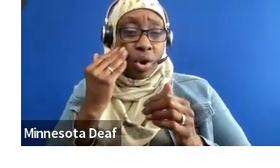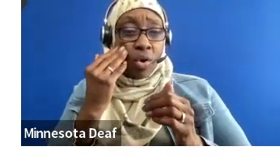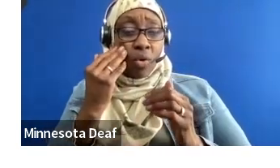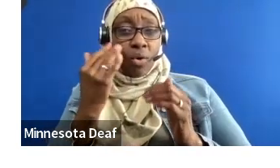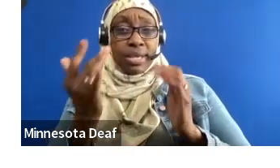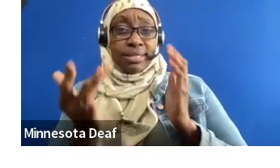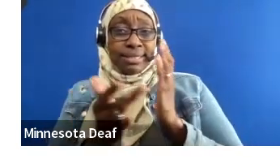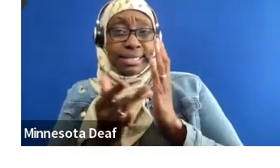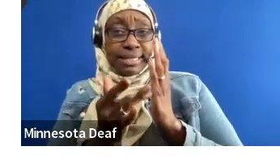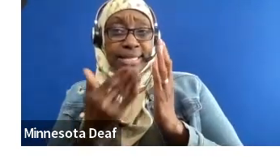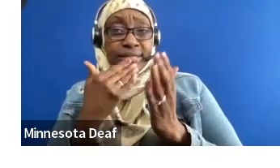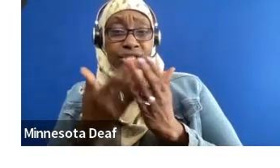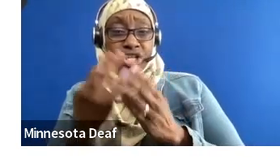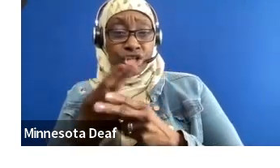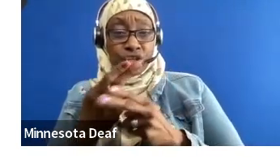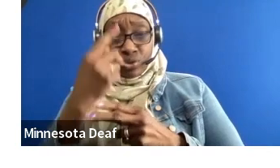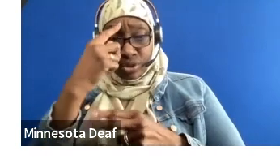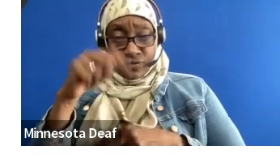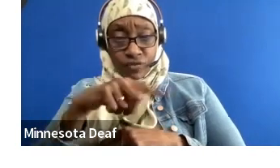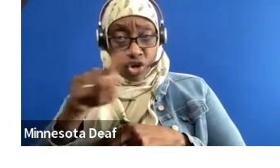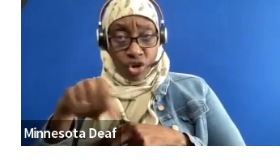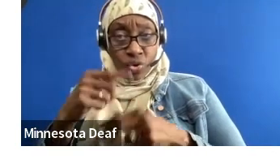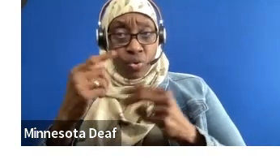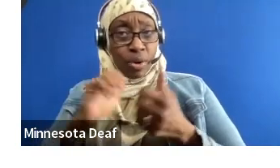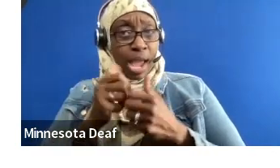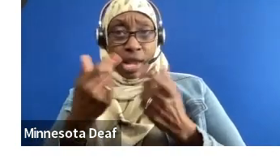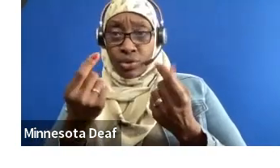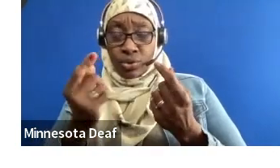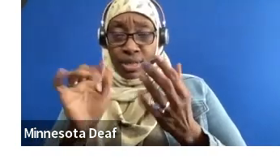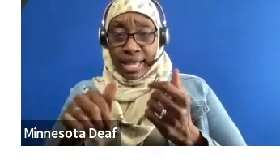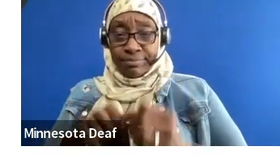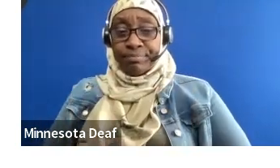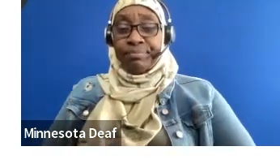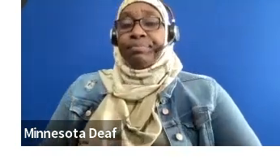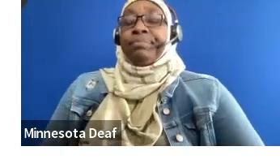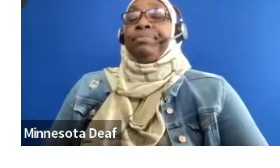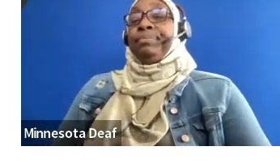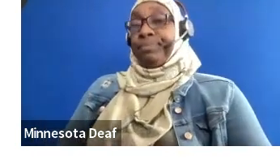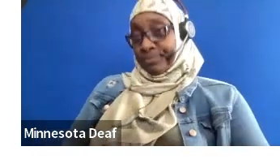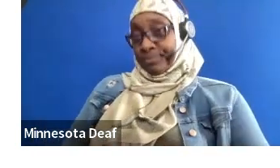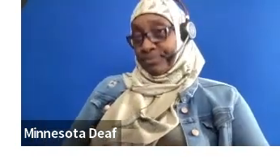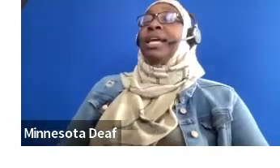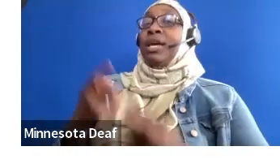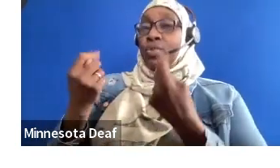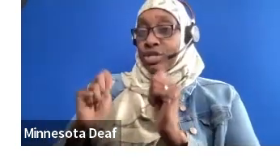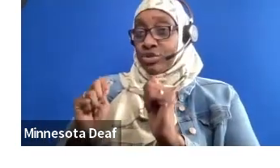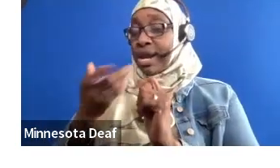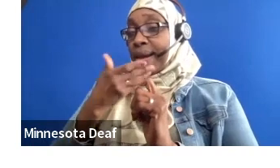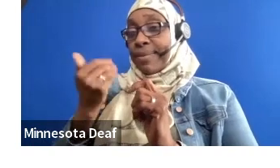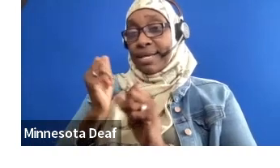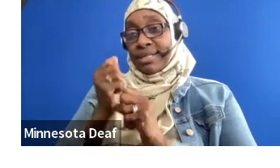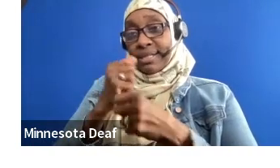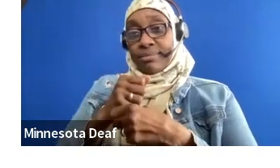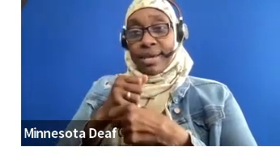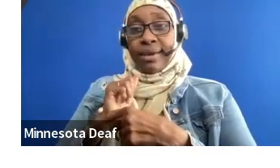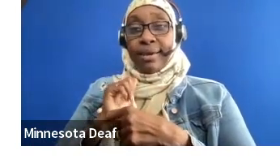So we do, right, Zoom is our best friend. We love having Zoom because, like I said, right, I keep saying it. Not everyone